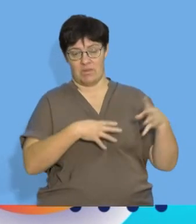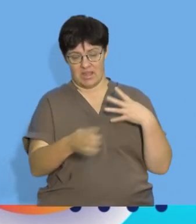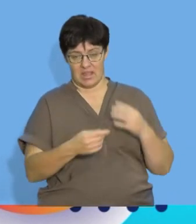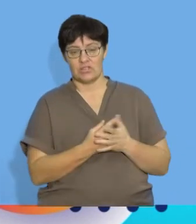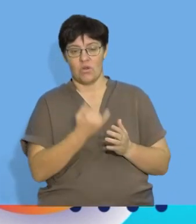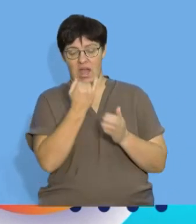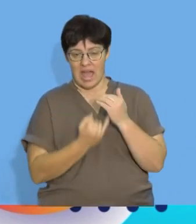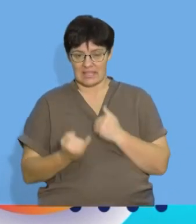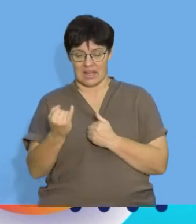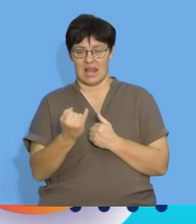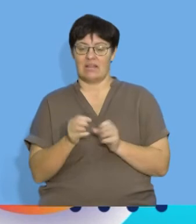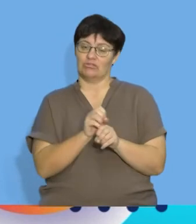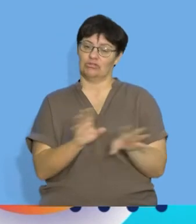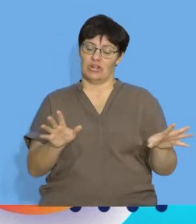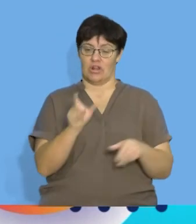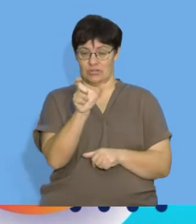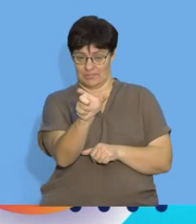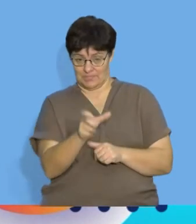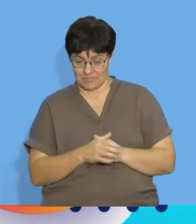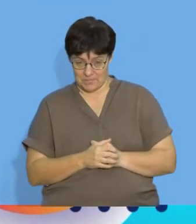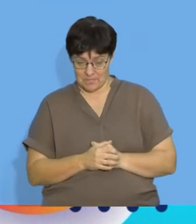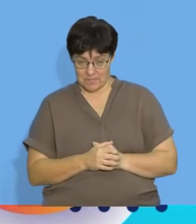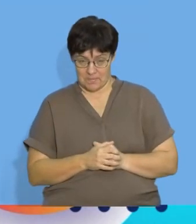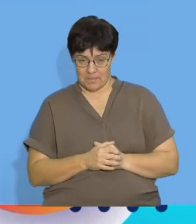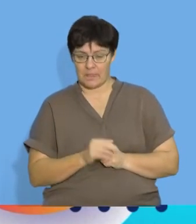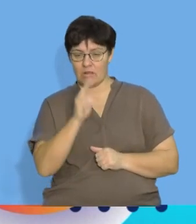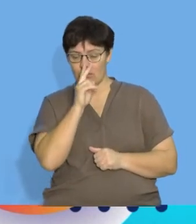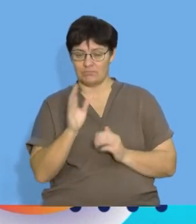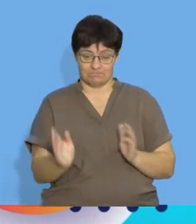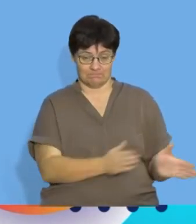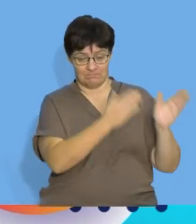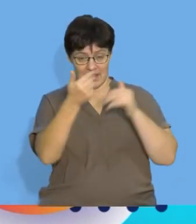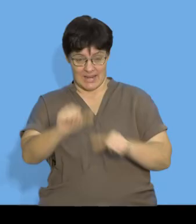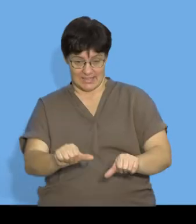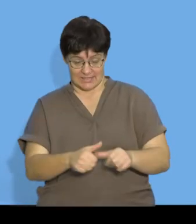isolate the general term so let's look at the next part of the question